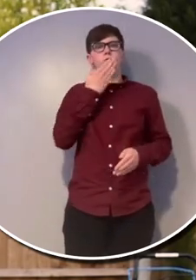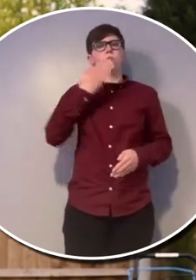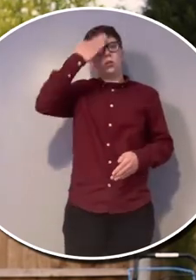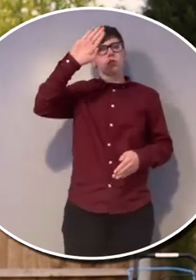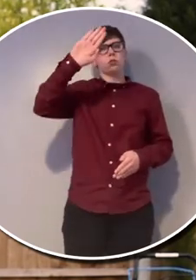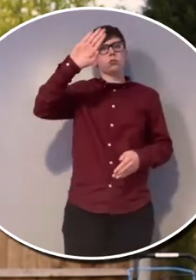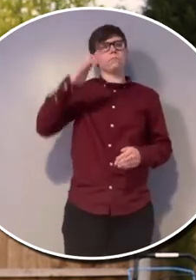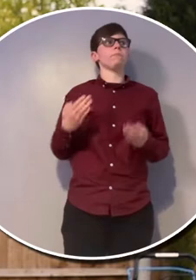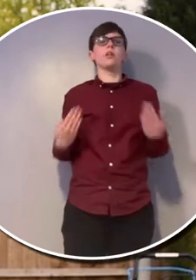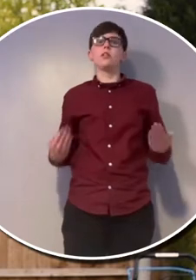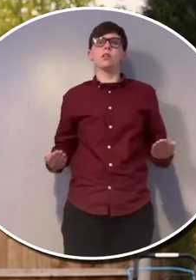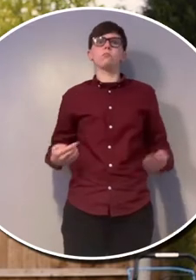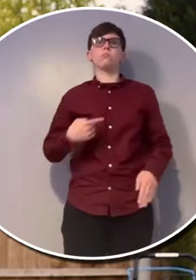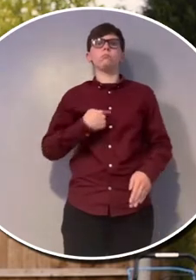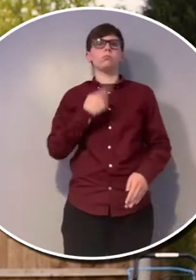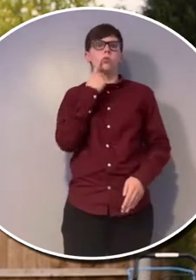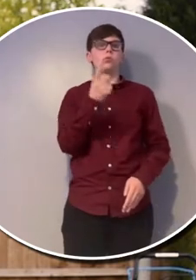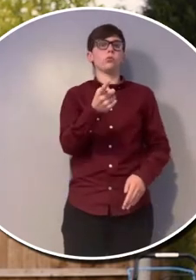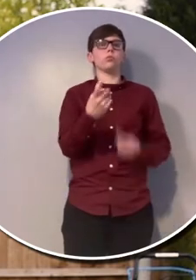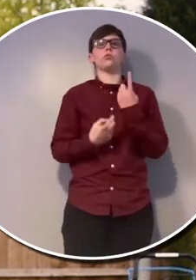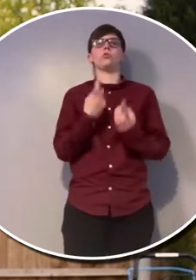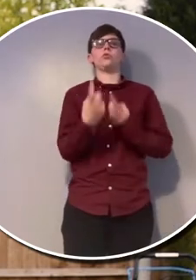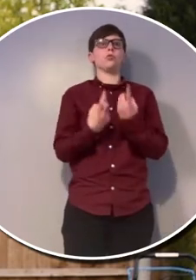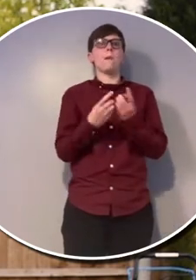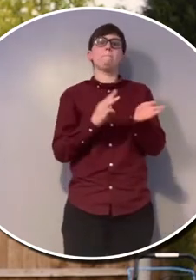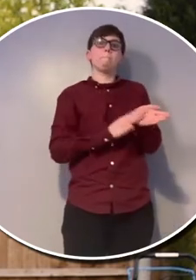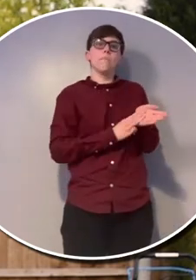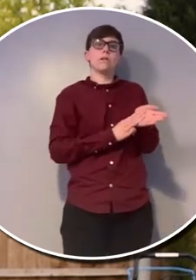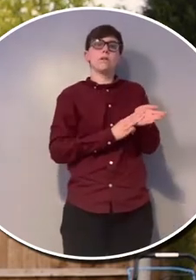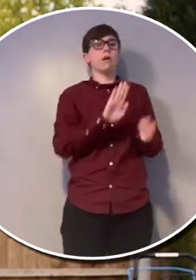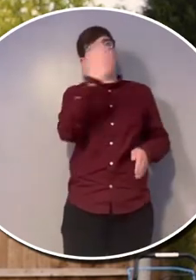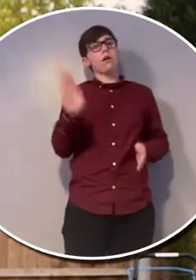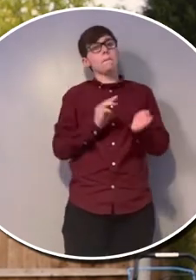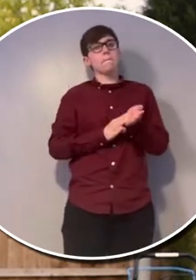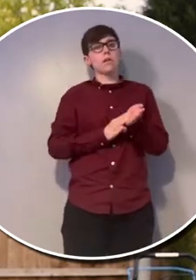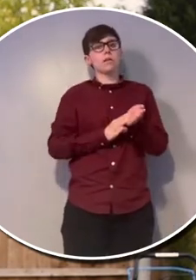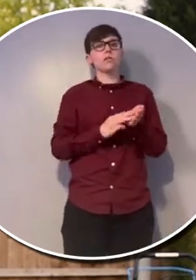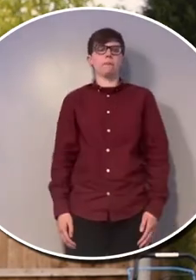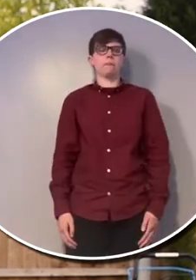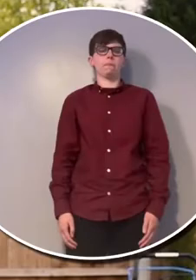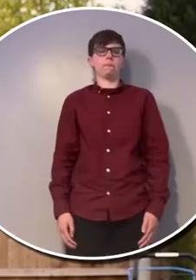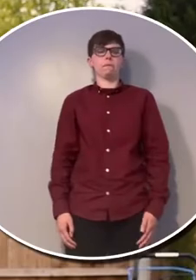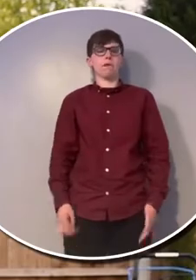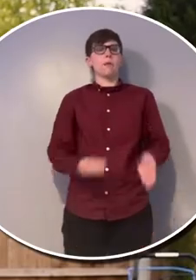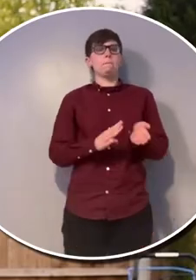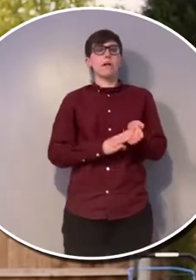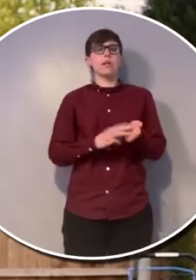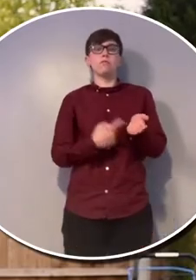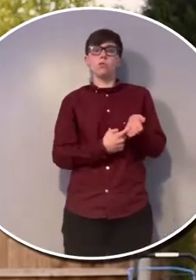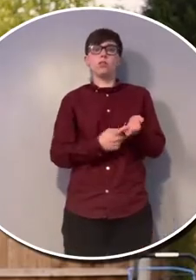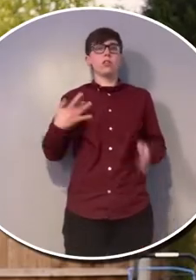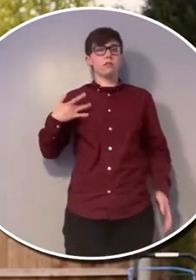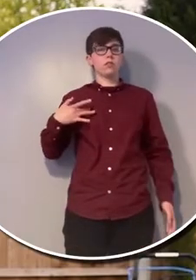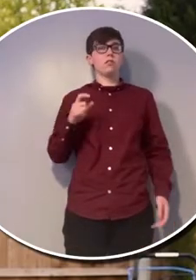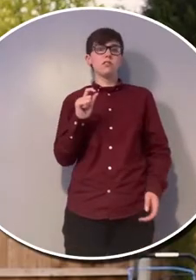holidays. Today I'm going to tell you a story about Maggie here, say hello Maggie, and her friend